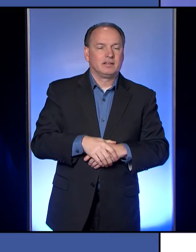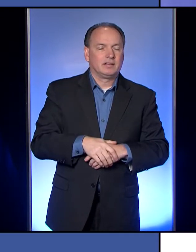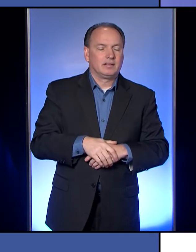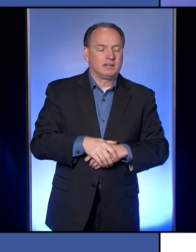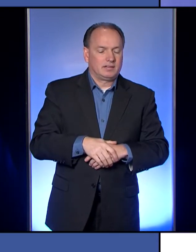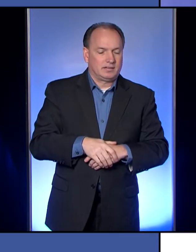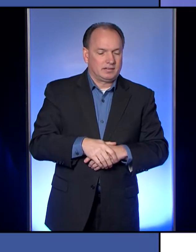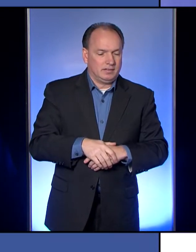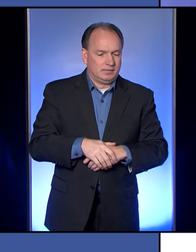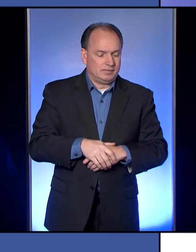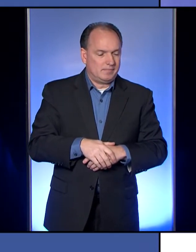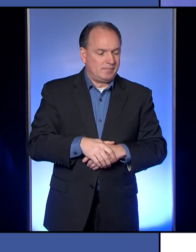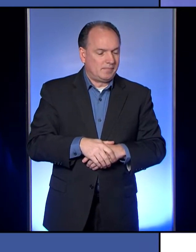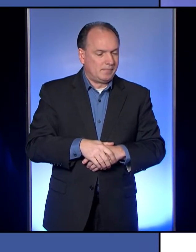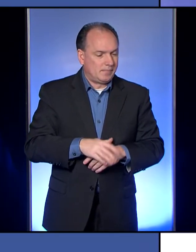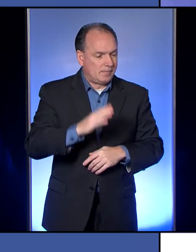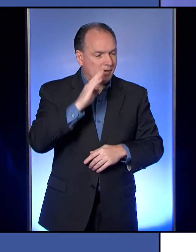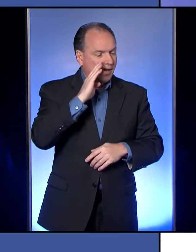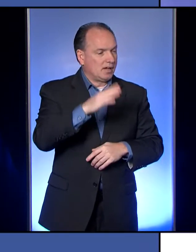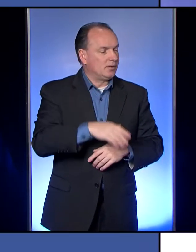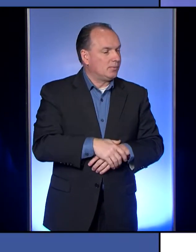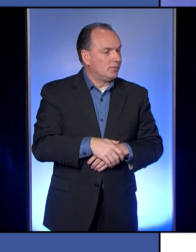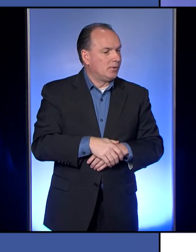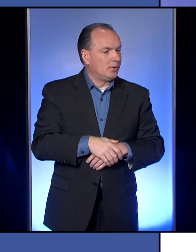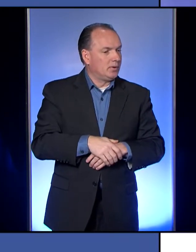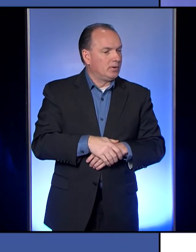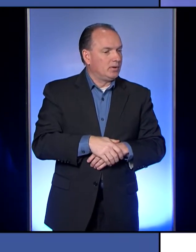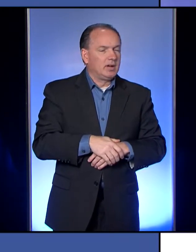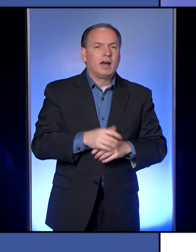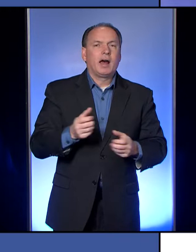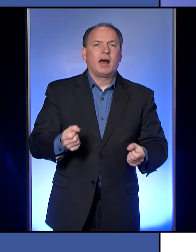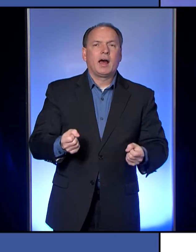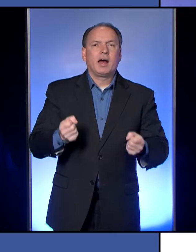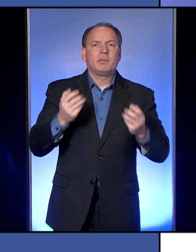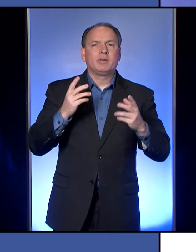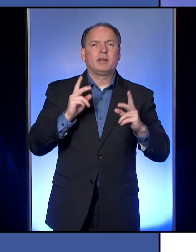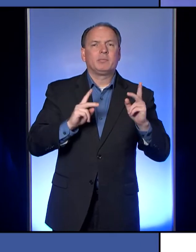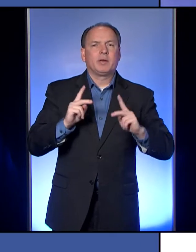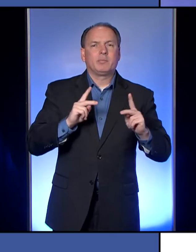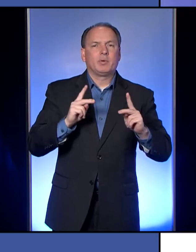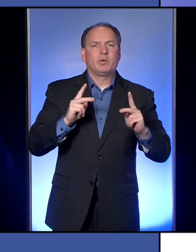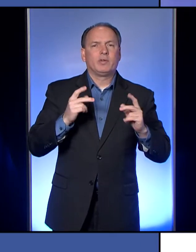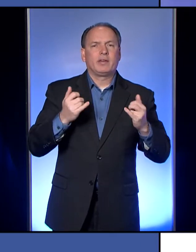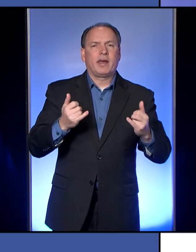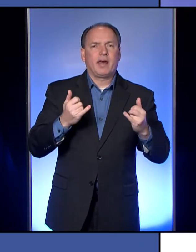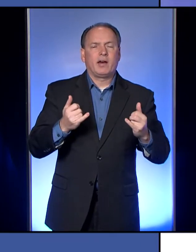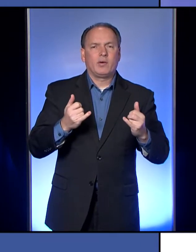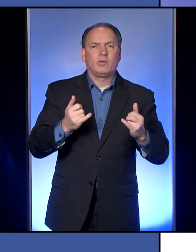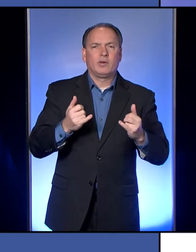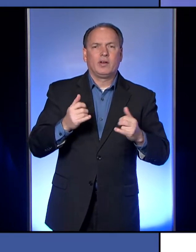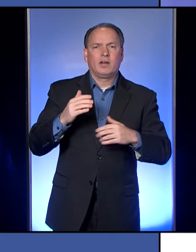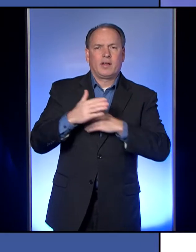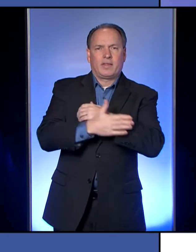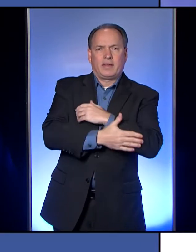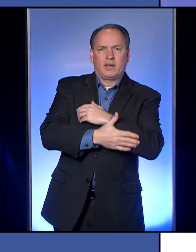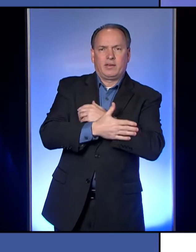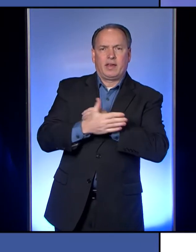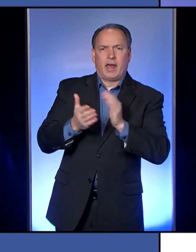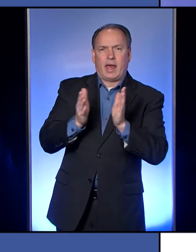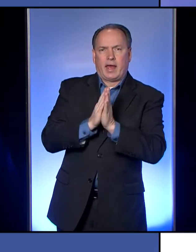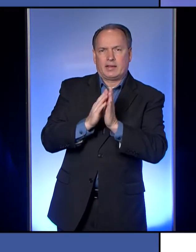Hi, Kathy. It's Samir. So about how many people has the county now asked to go into isolation specifically?